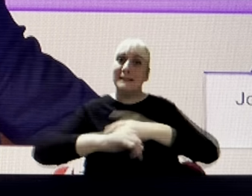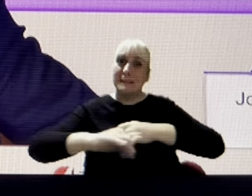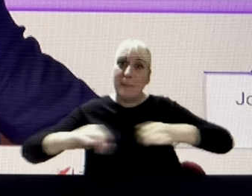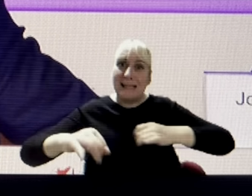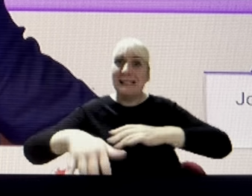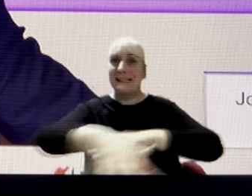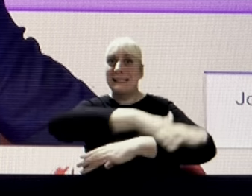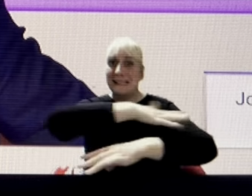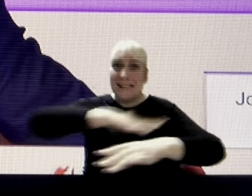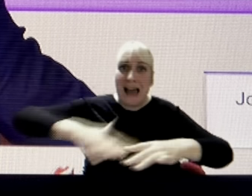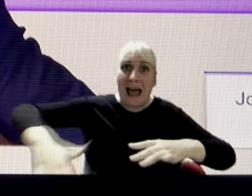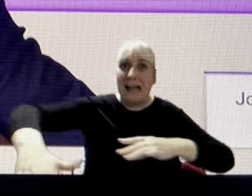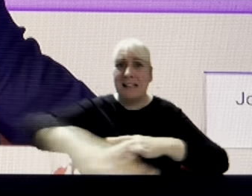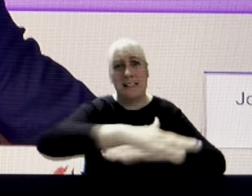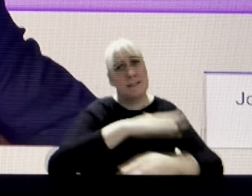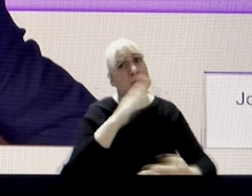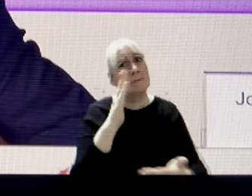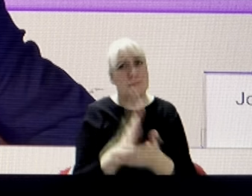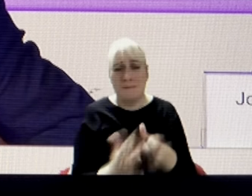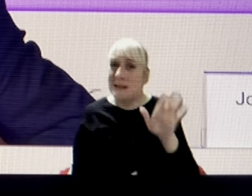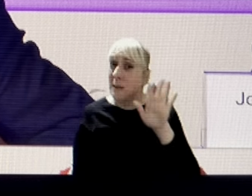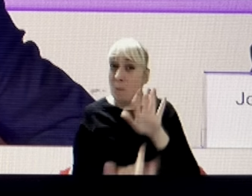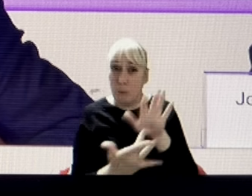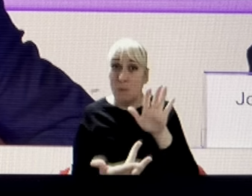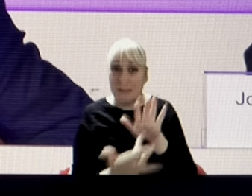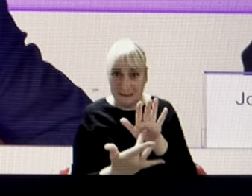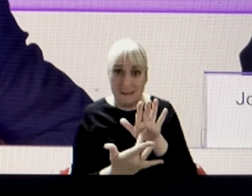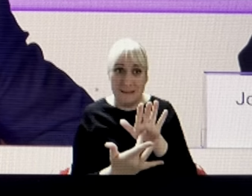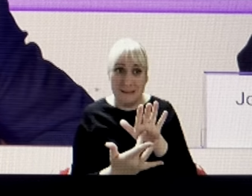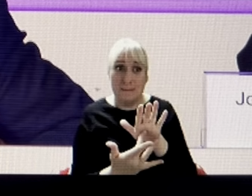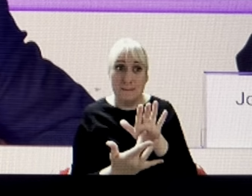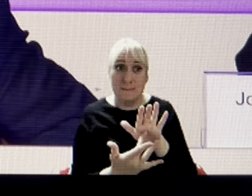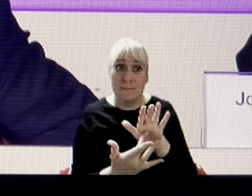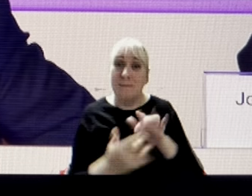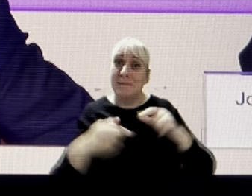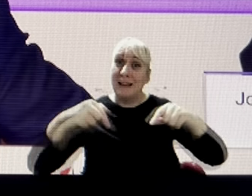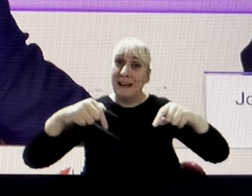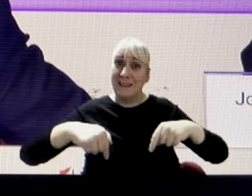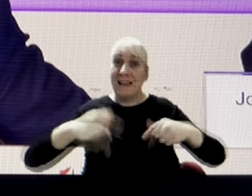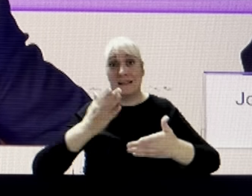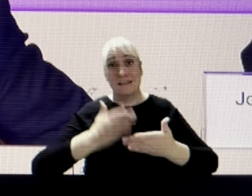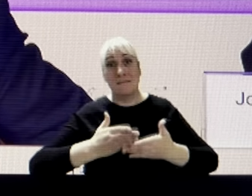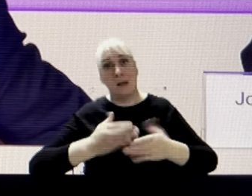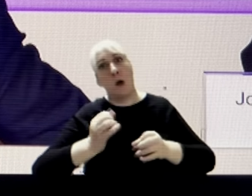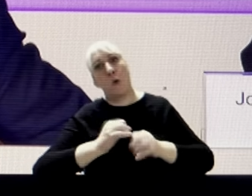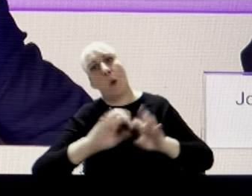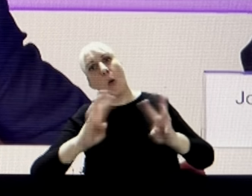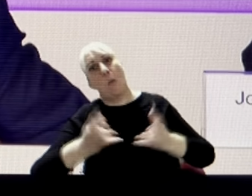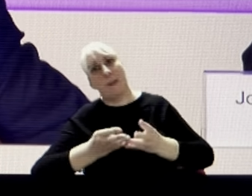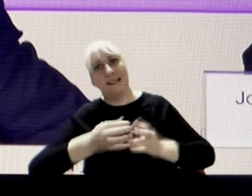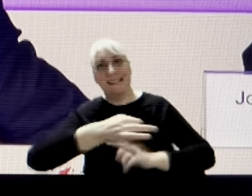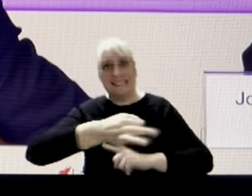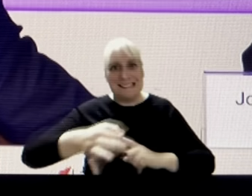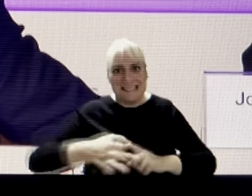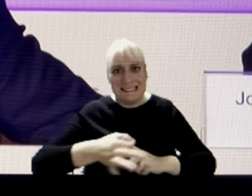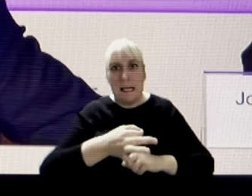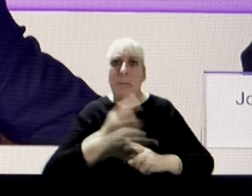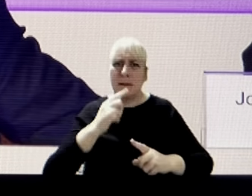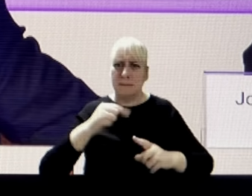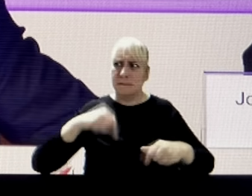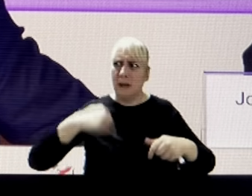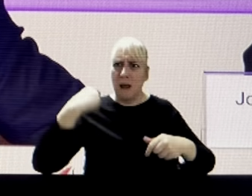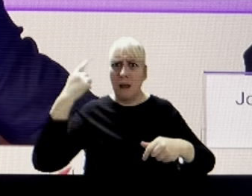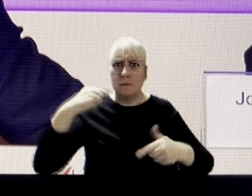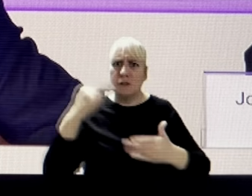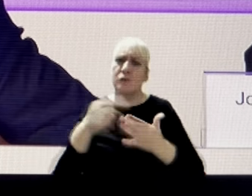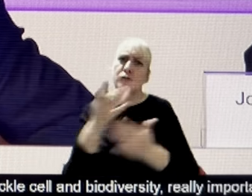Biodiversity, really important issues. look, although we are a global city, we should be incredibly proud that we are quite green. Roughly